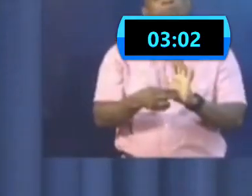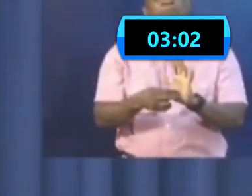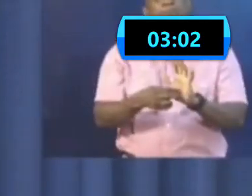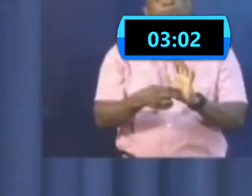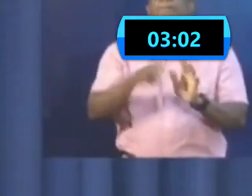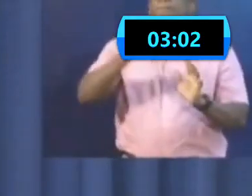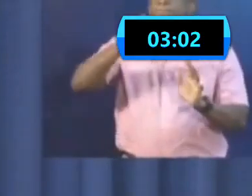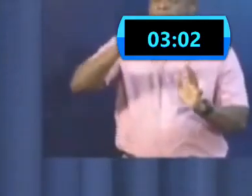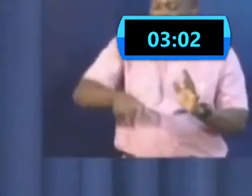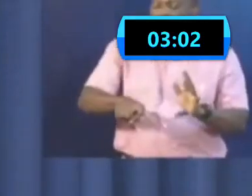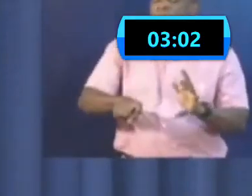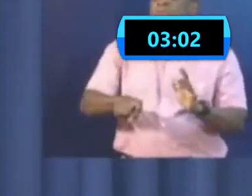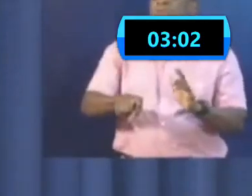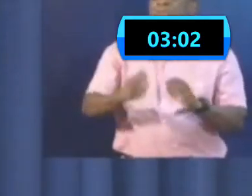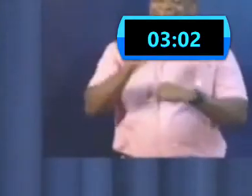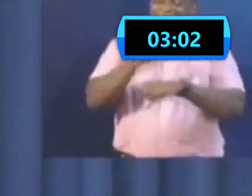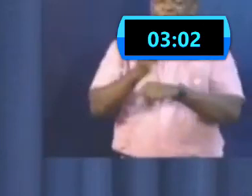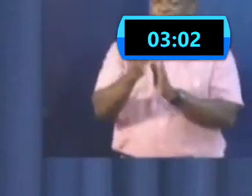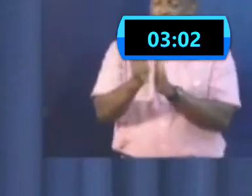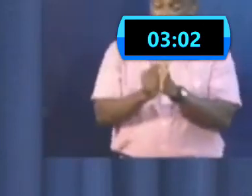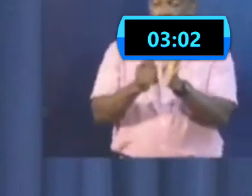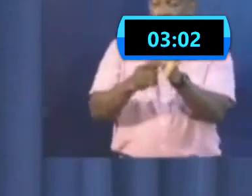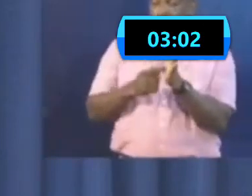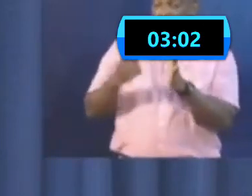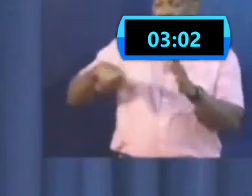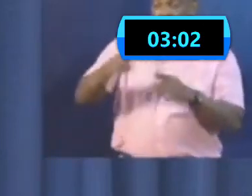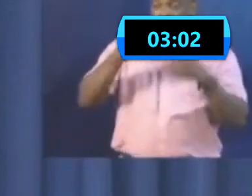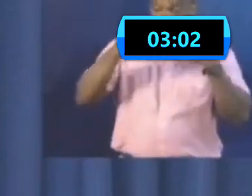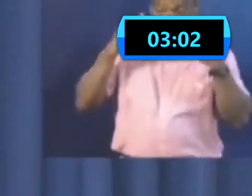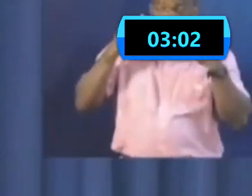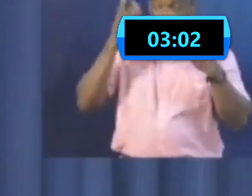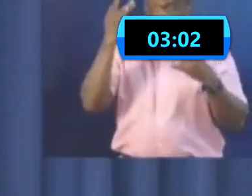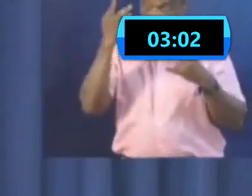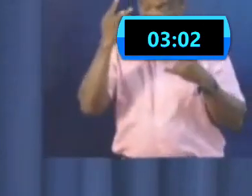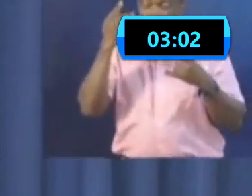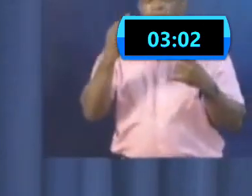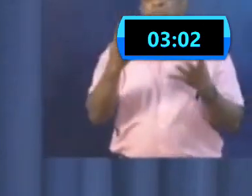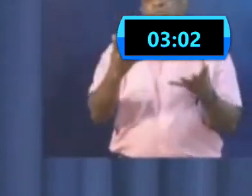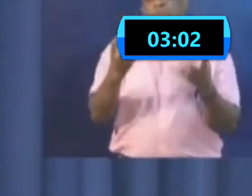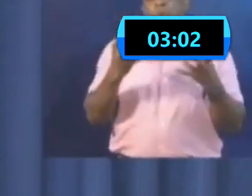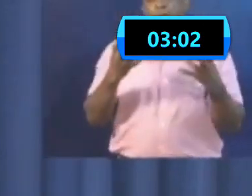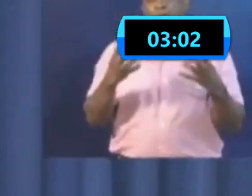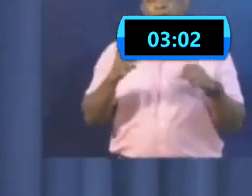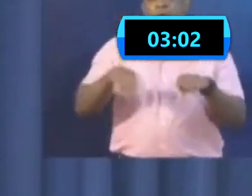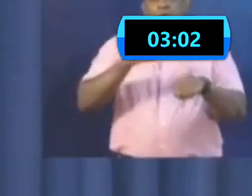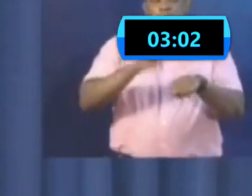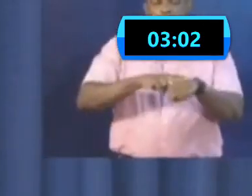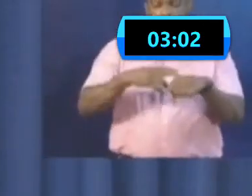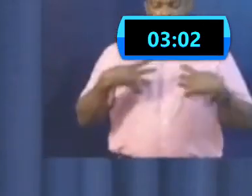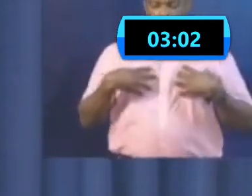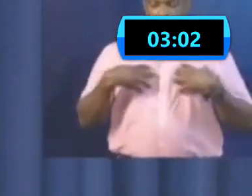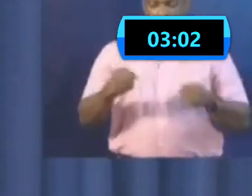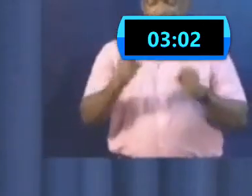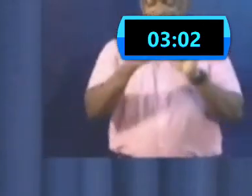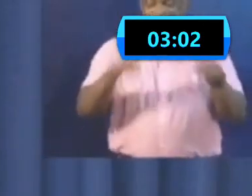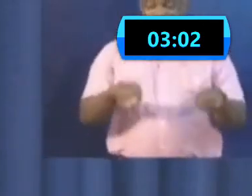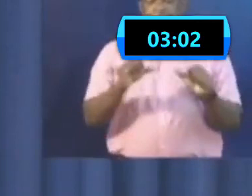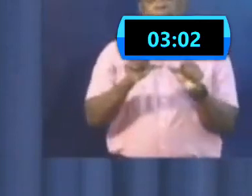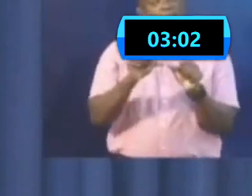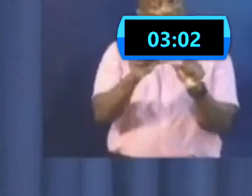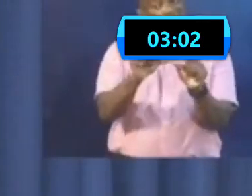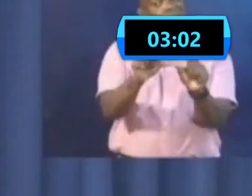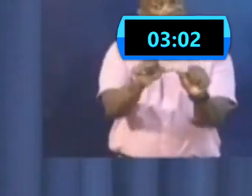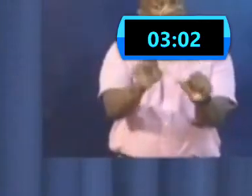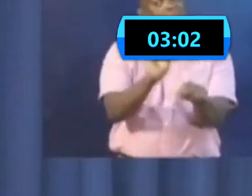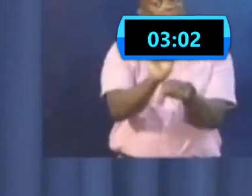that normal health system is still required to be there for the normal population that is not affected by the virus. That